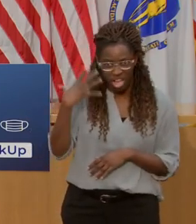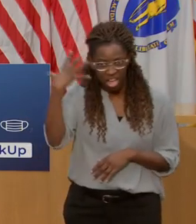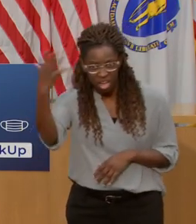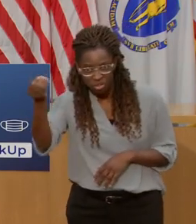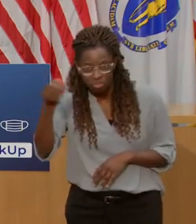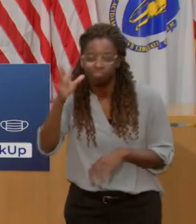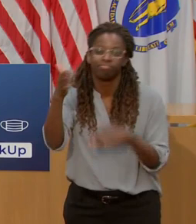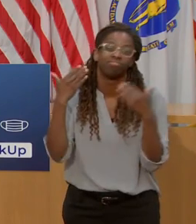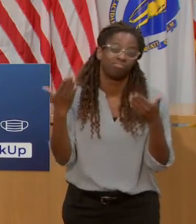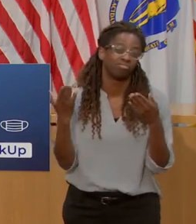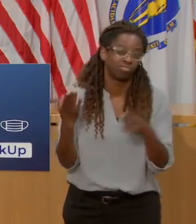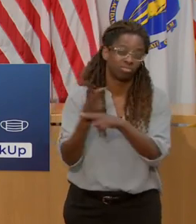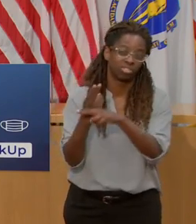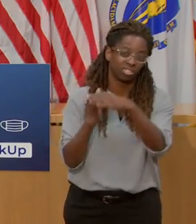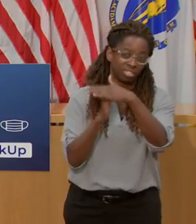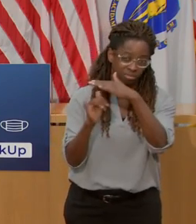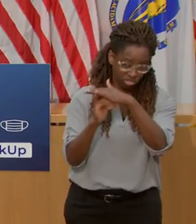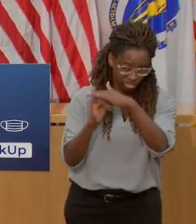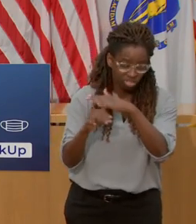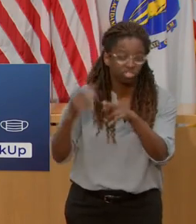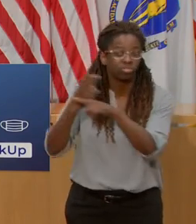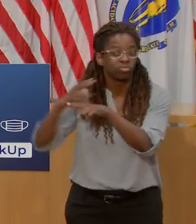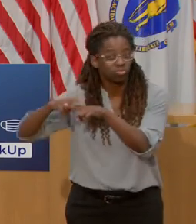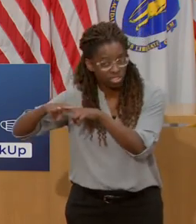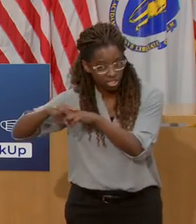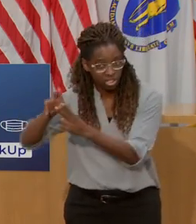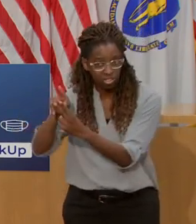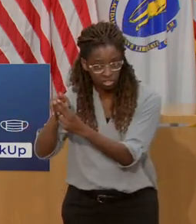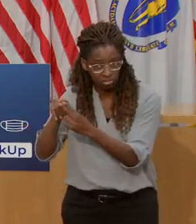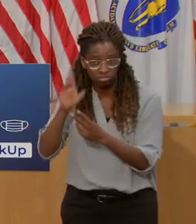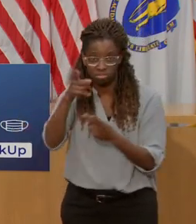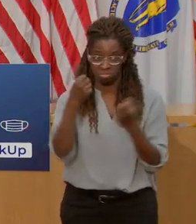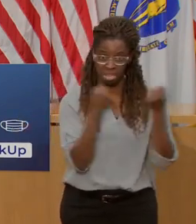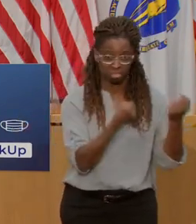transit, please plan ahead and allow for additional travel time, especially on Thursday morning.